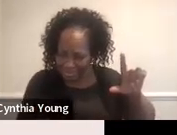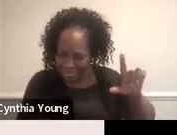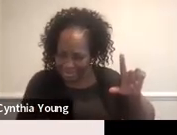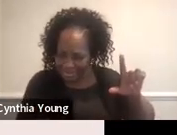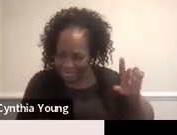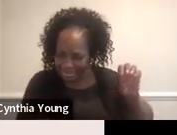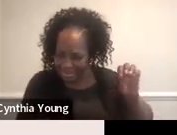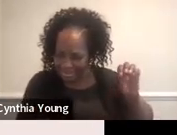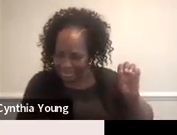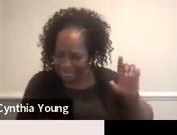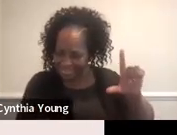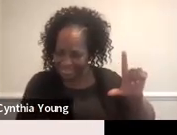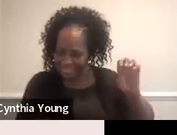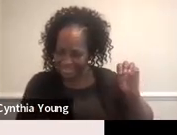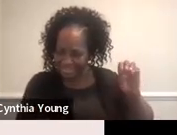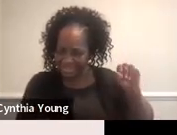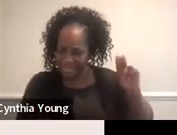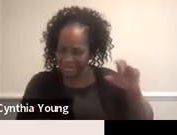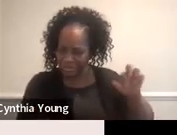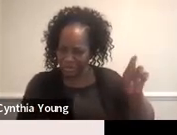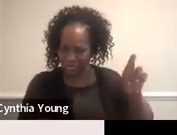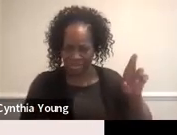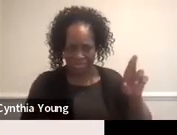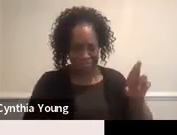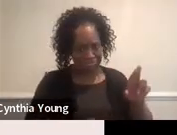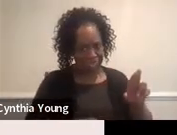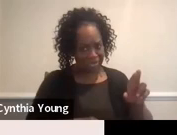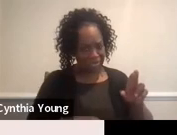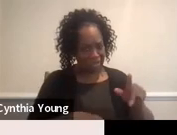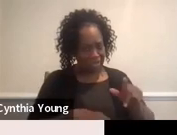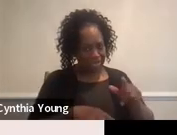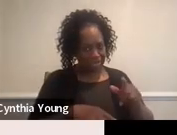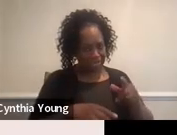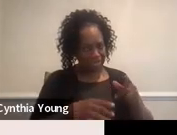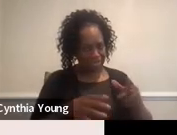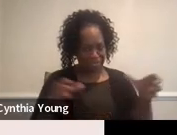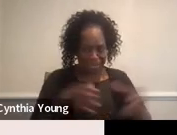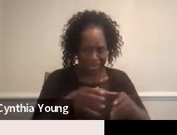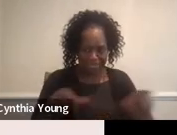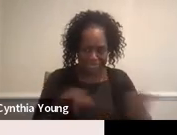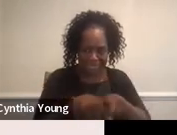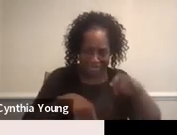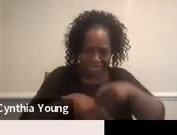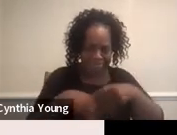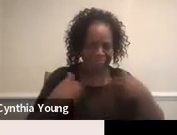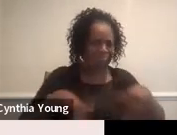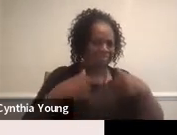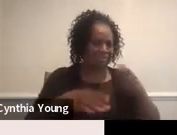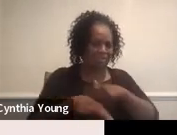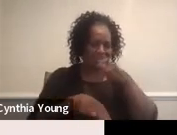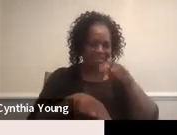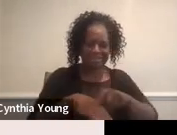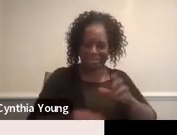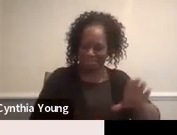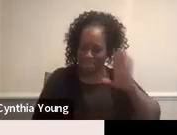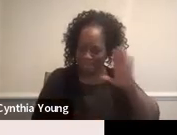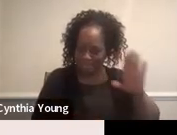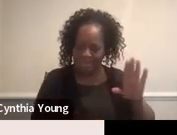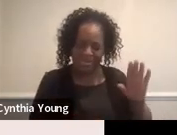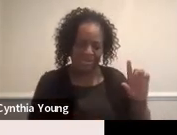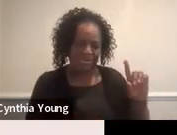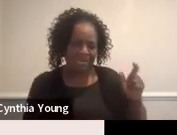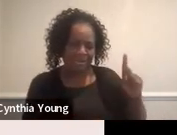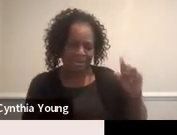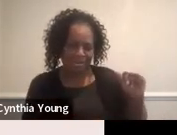it's been a little while since we've all been able to be at office hours. know. I think so, too. So I'm Leora Byrus. And I was